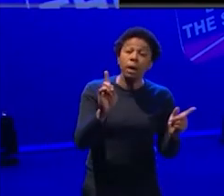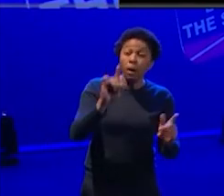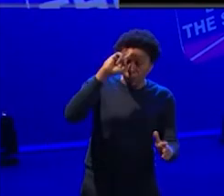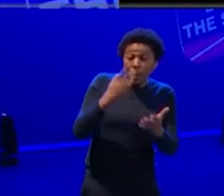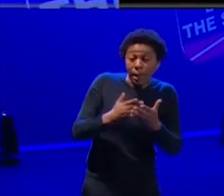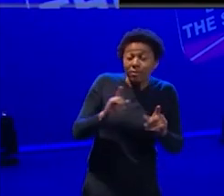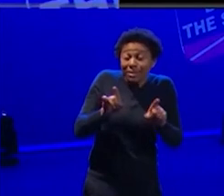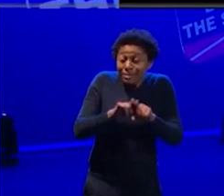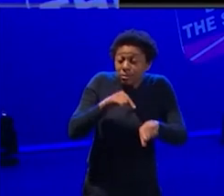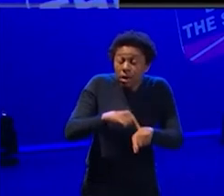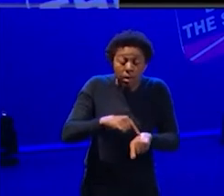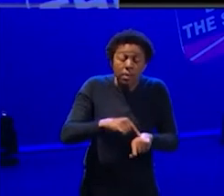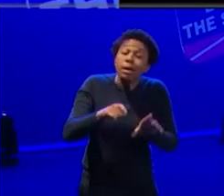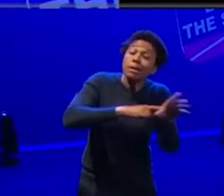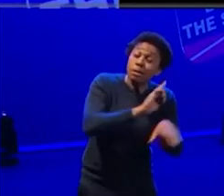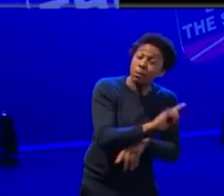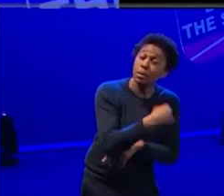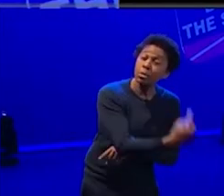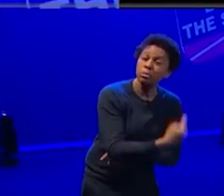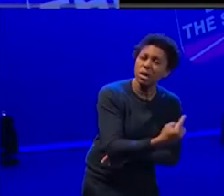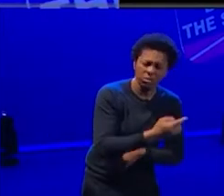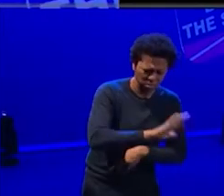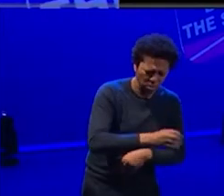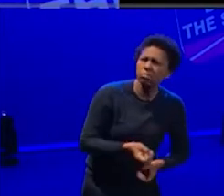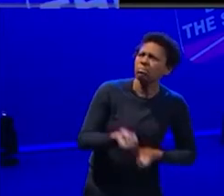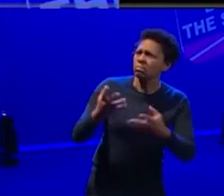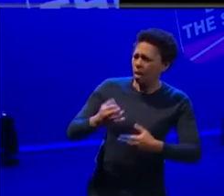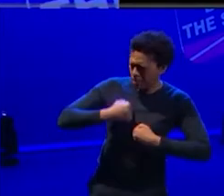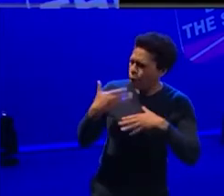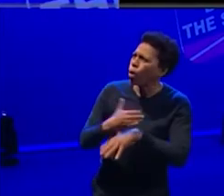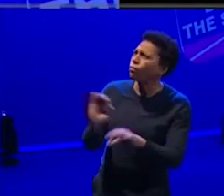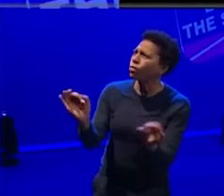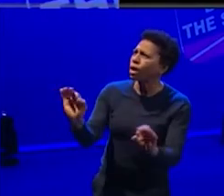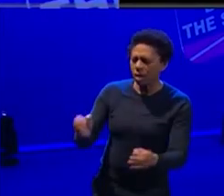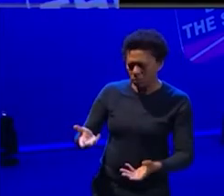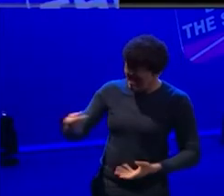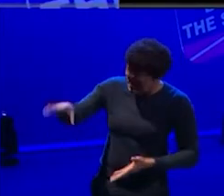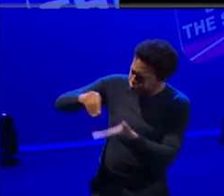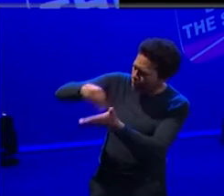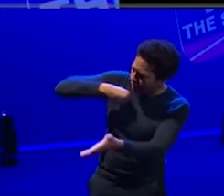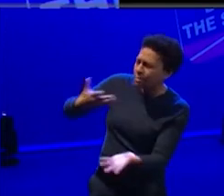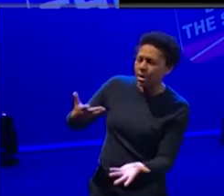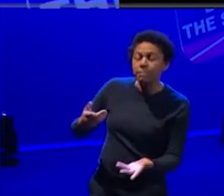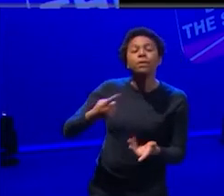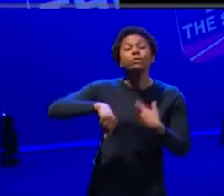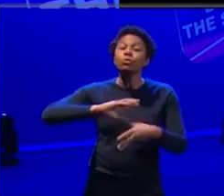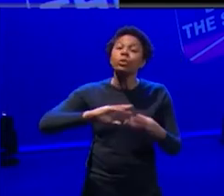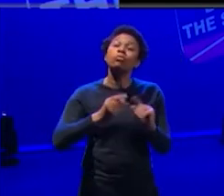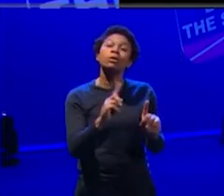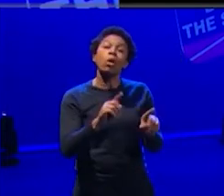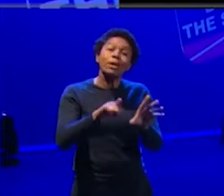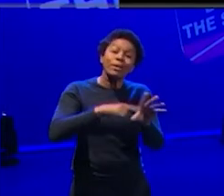um, young people should not give their intellectual property for free. So we created the young mentors scheme,